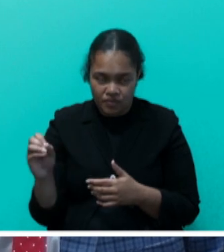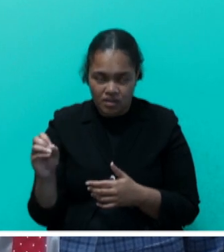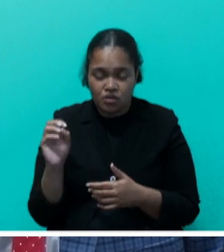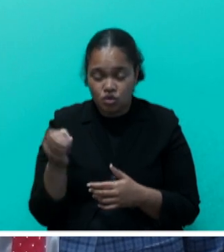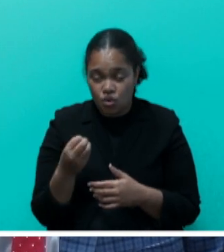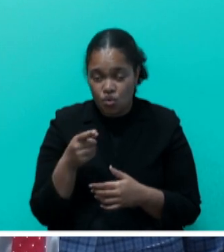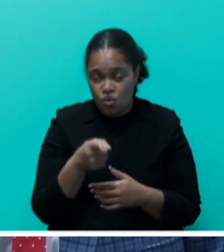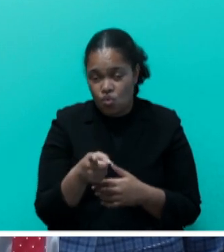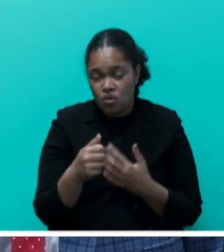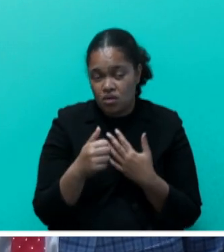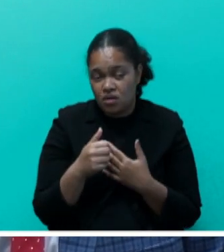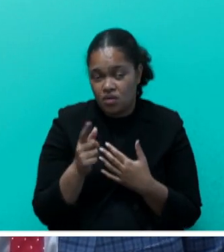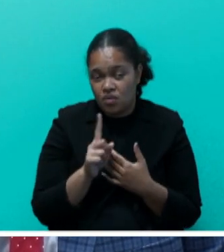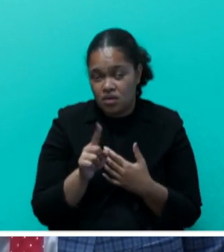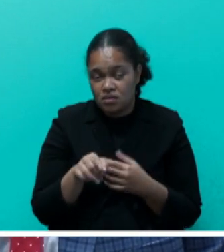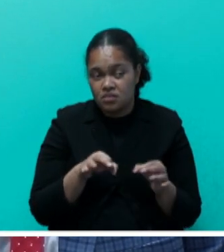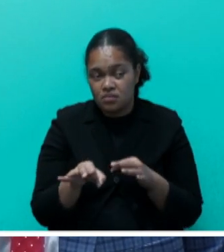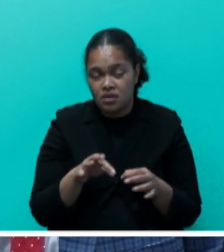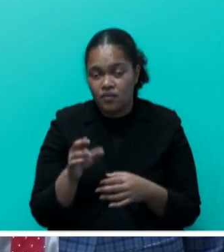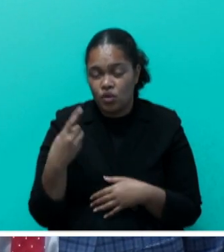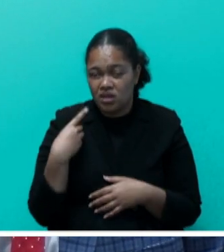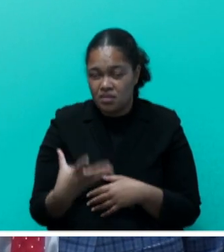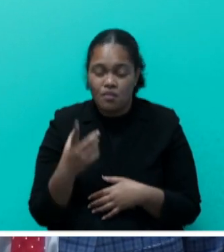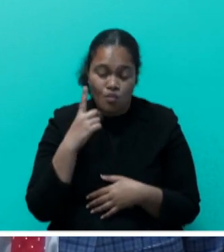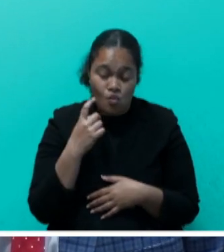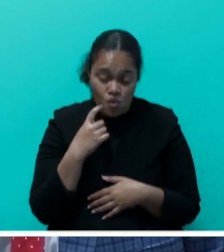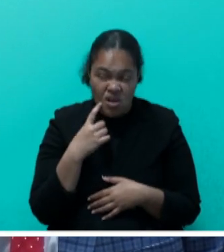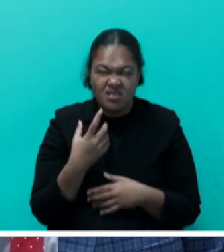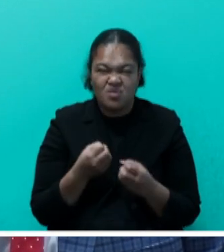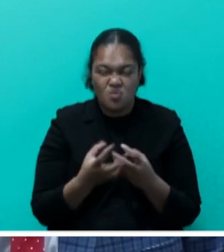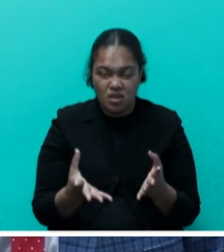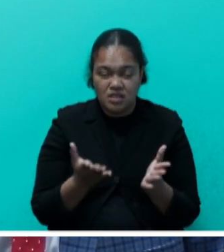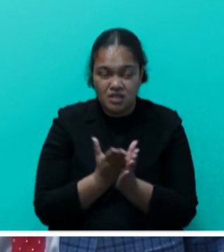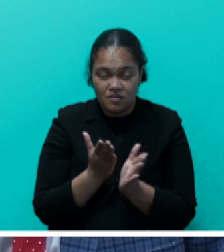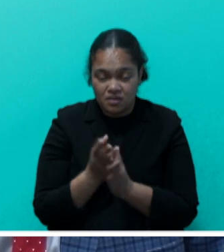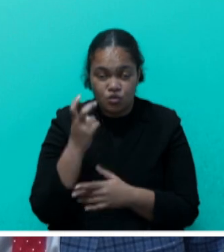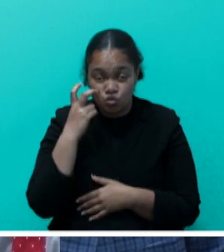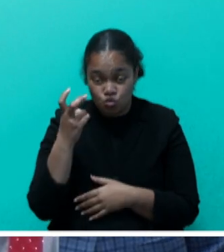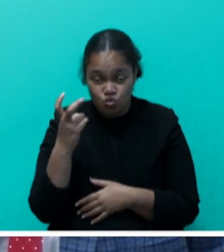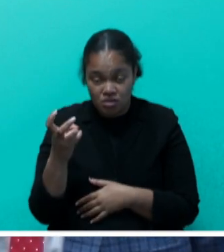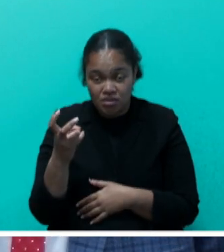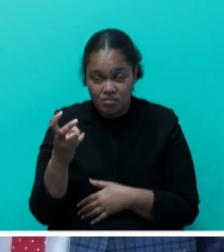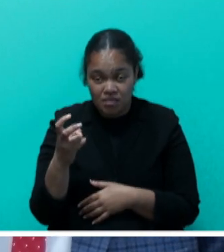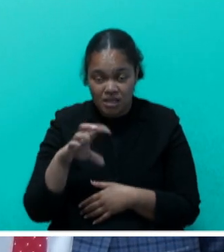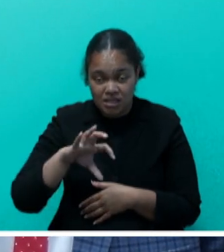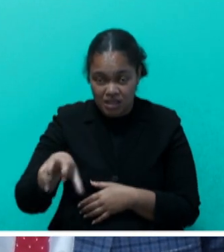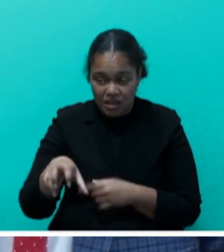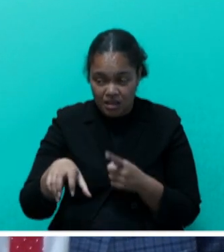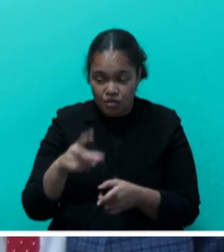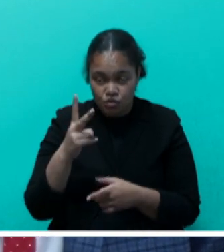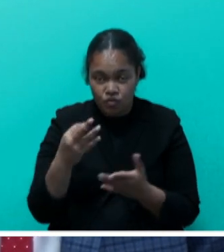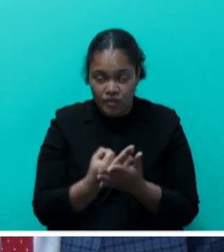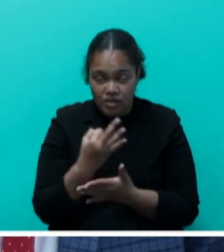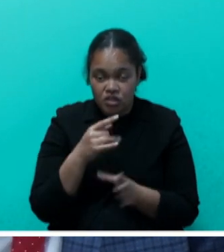also address the increasing demand for water and wastewater services by the tourism sector. For the two financial